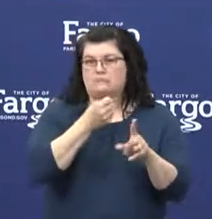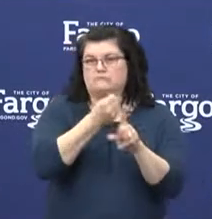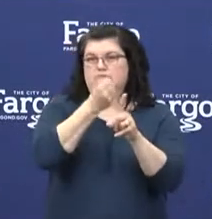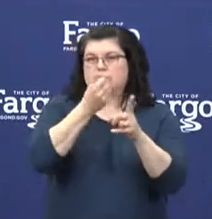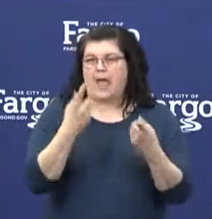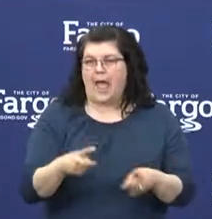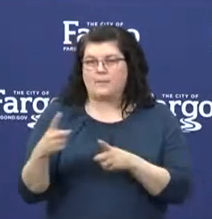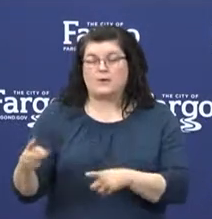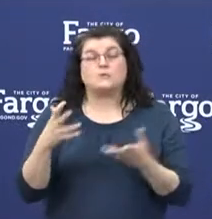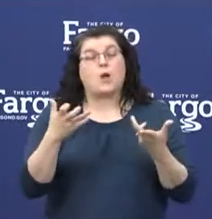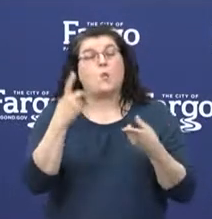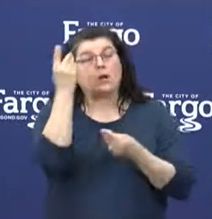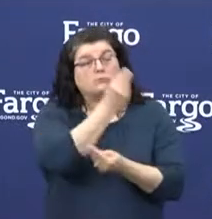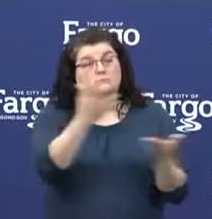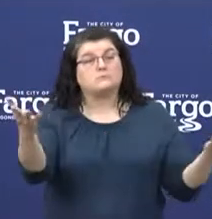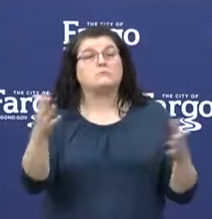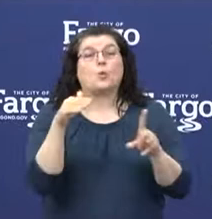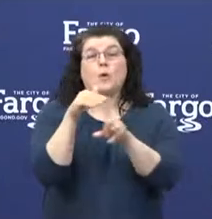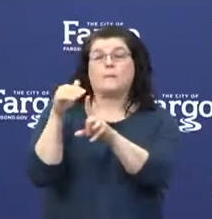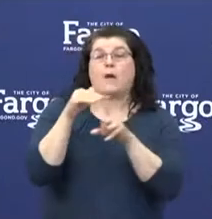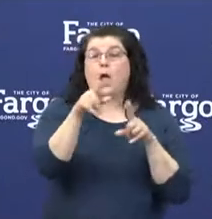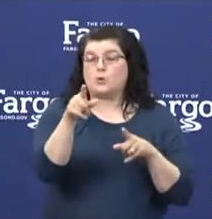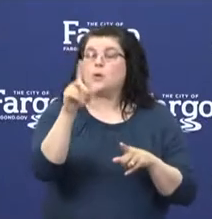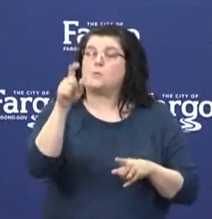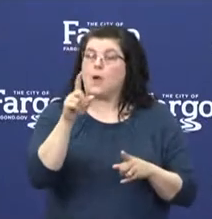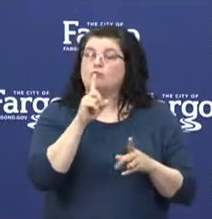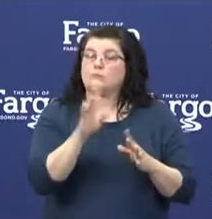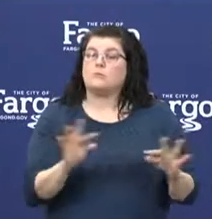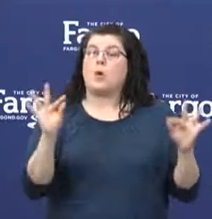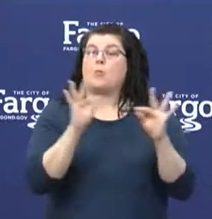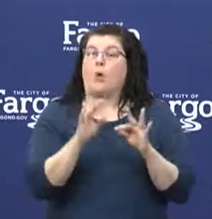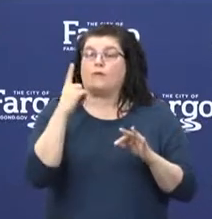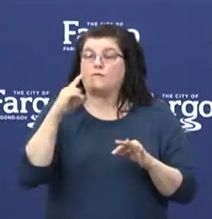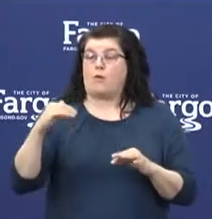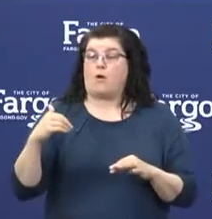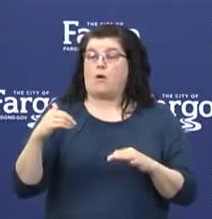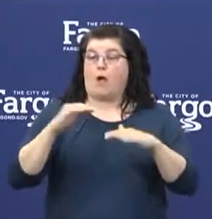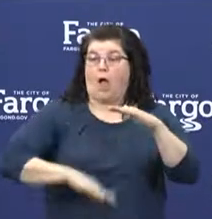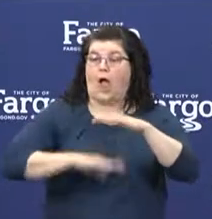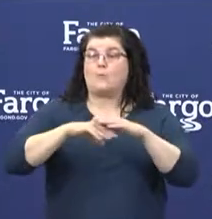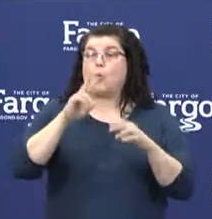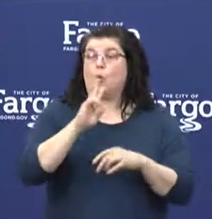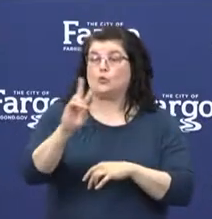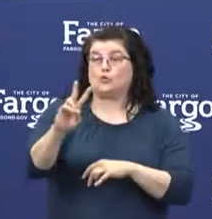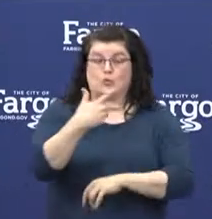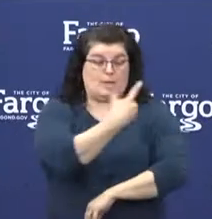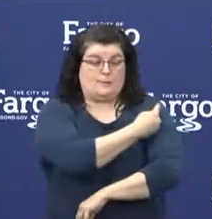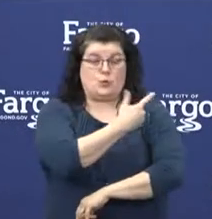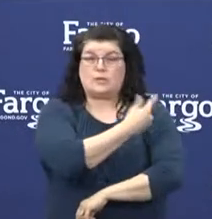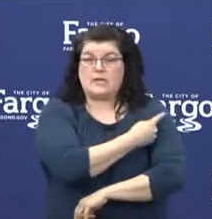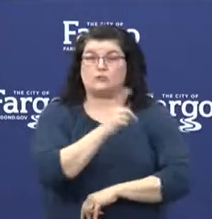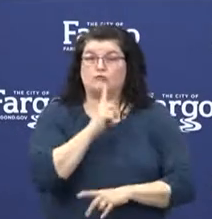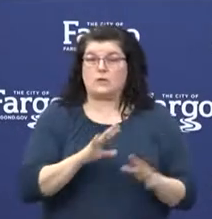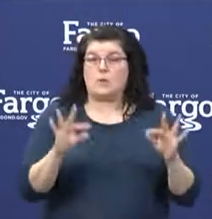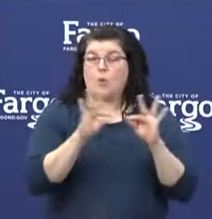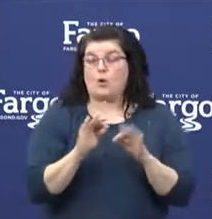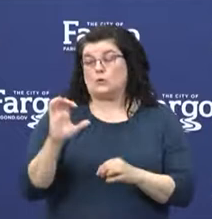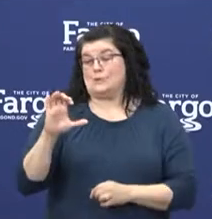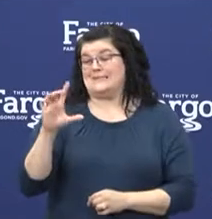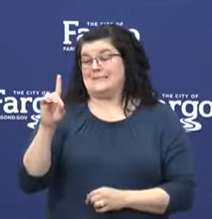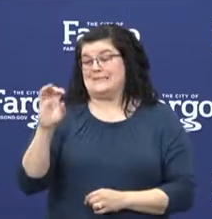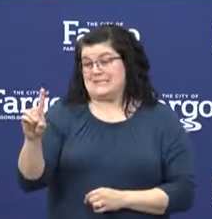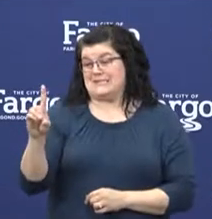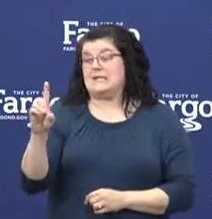to remind the public of the importance of routine infant immunizations. The CDC reminds families of the major